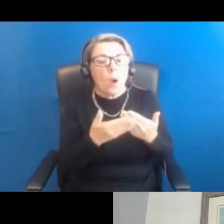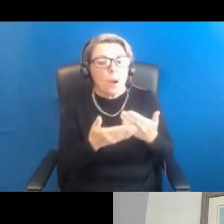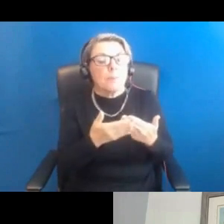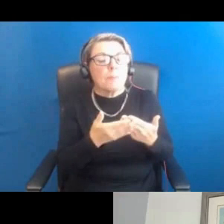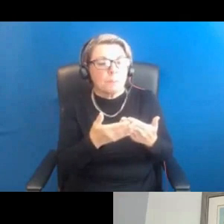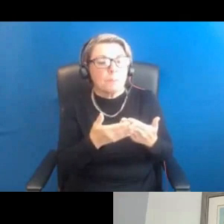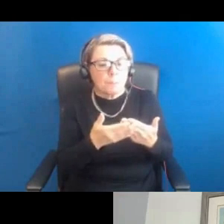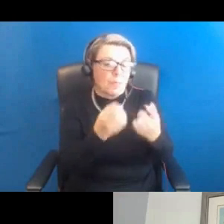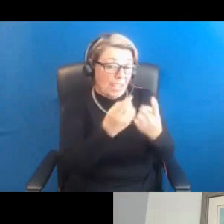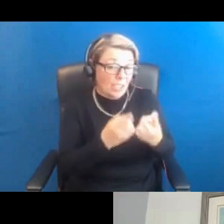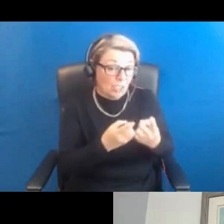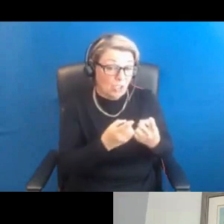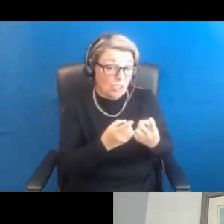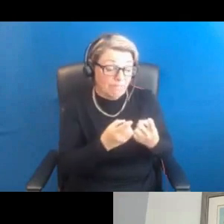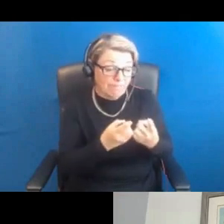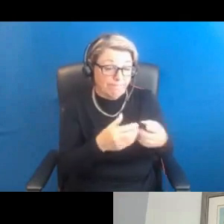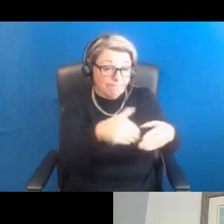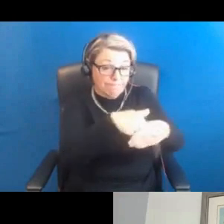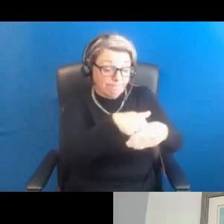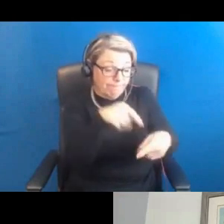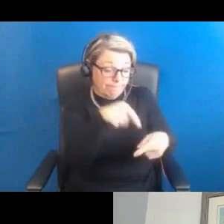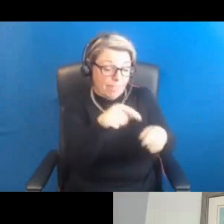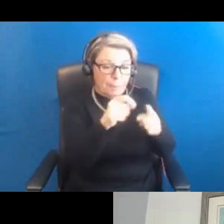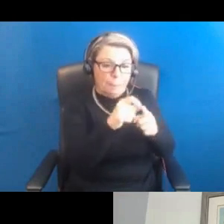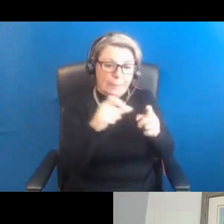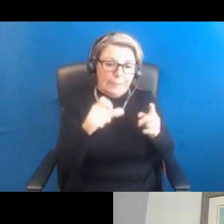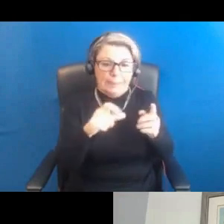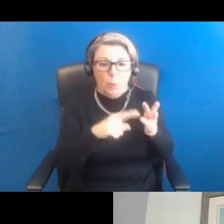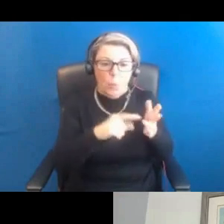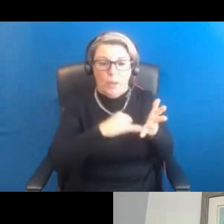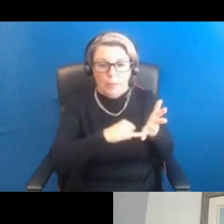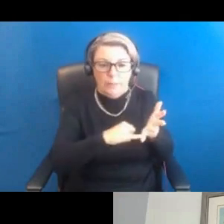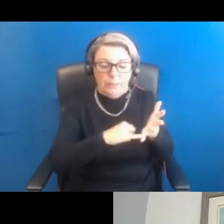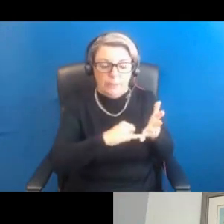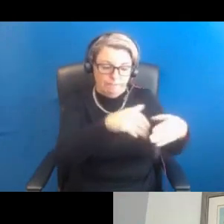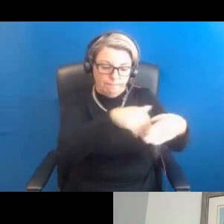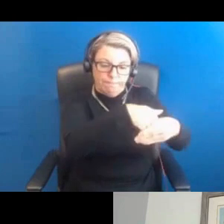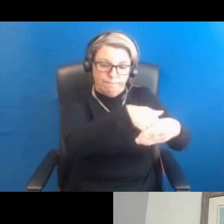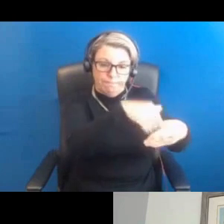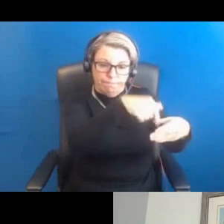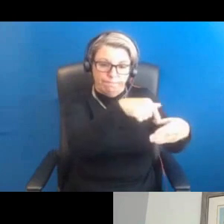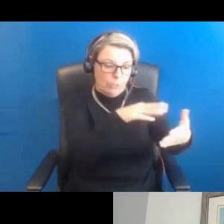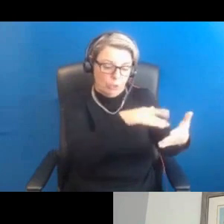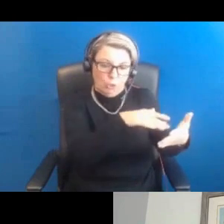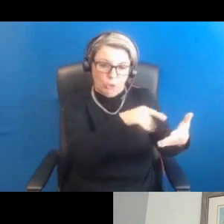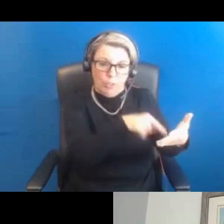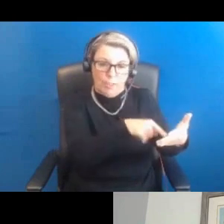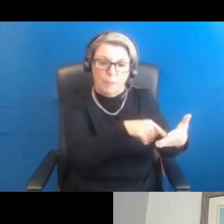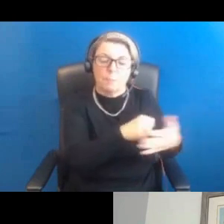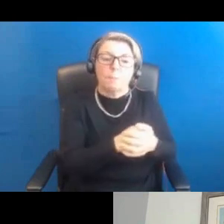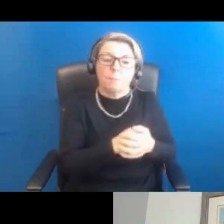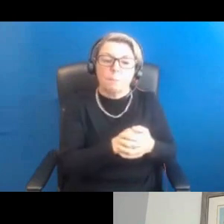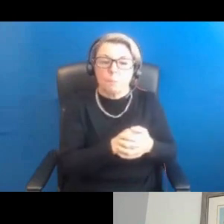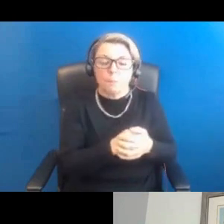the issues around polycystic ovary syndrome. But one thing I would say is that it won't be possible today to give out